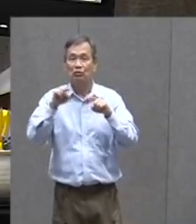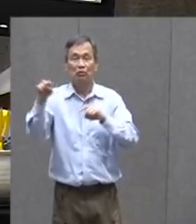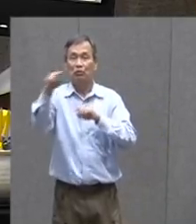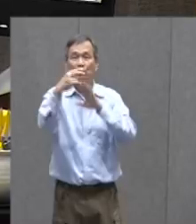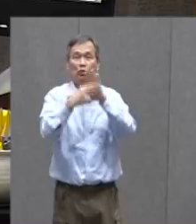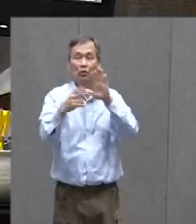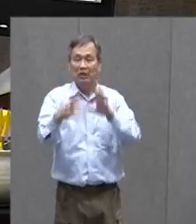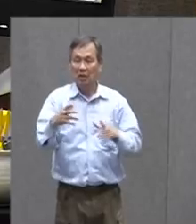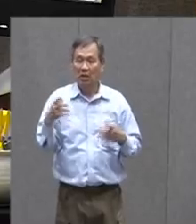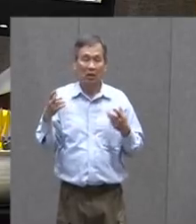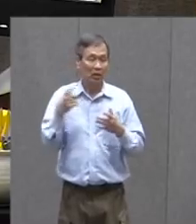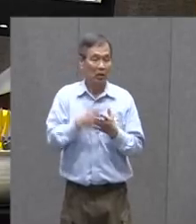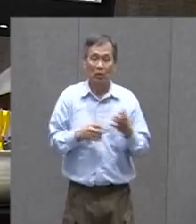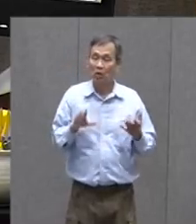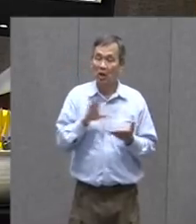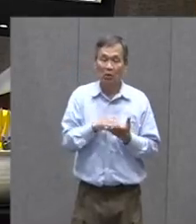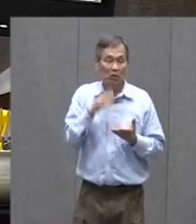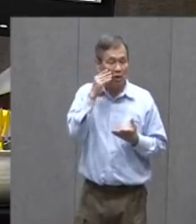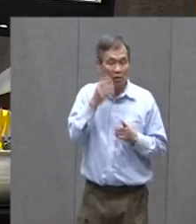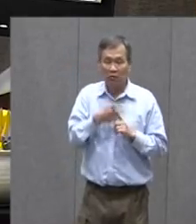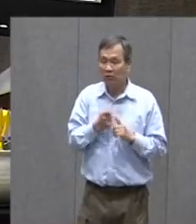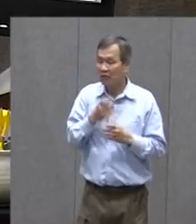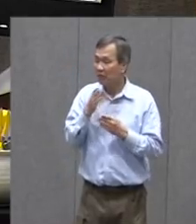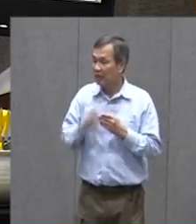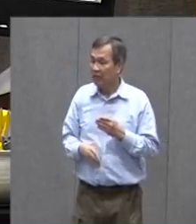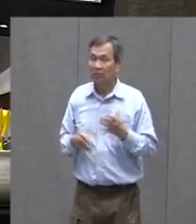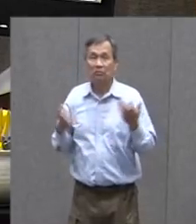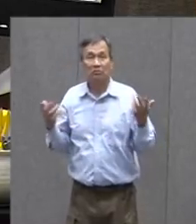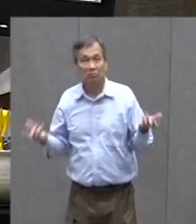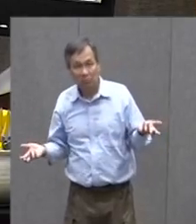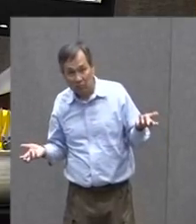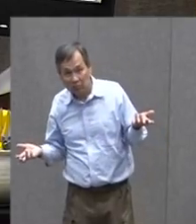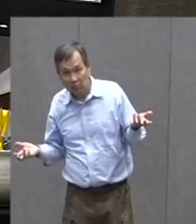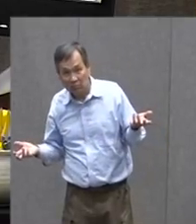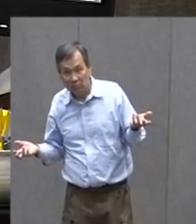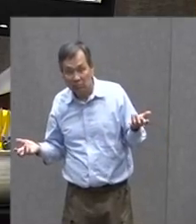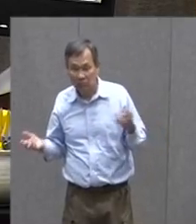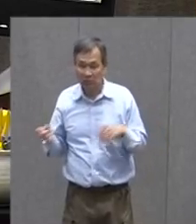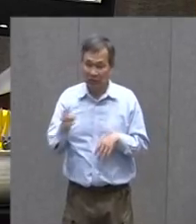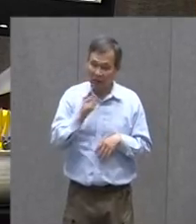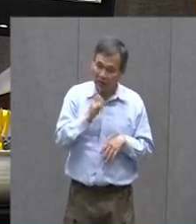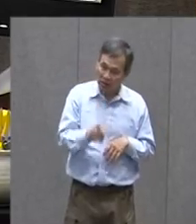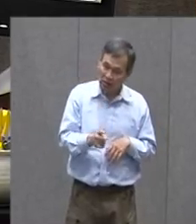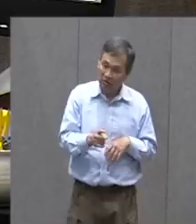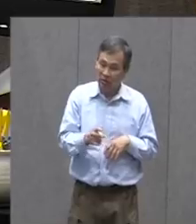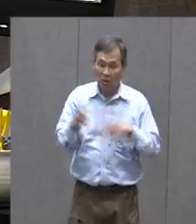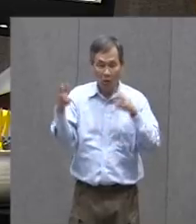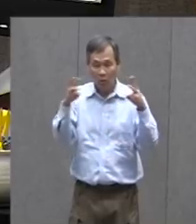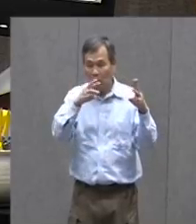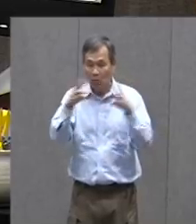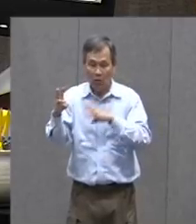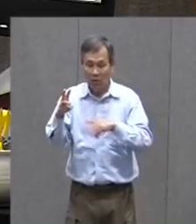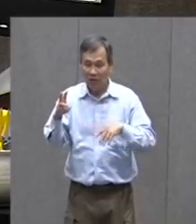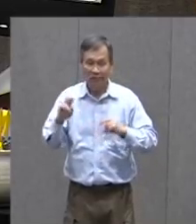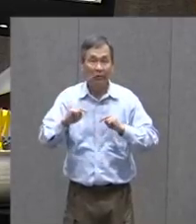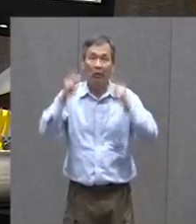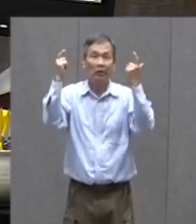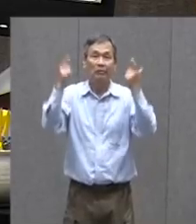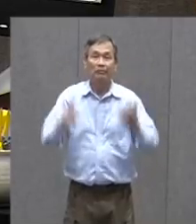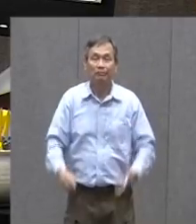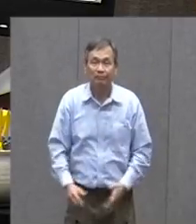End What We Learned From This Was You Know Maybe It Is That War Doesn't Do Us Any Good